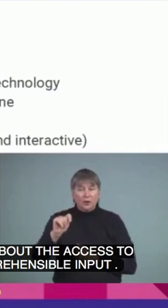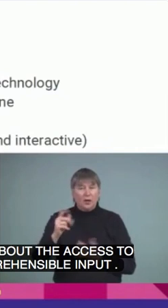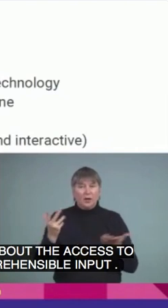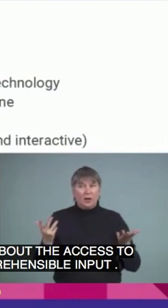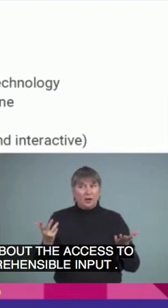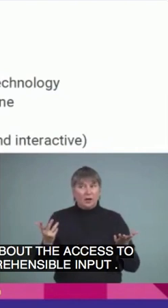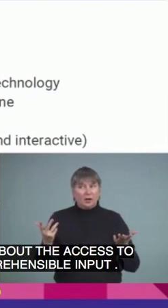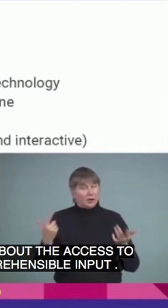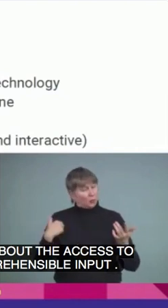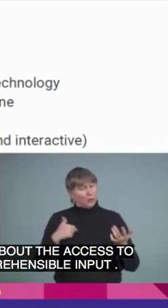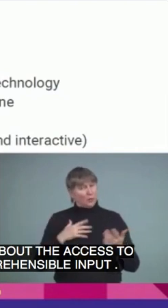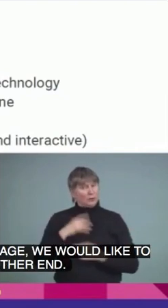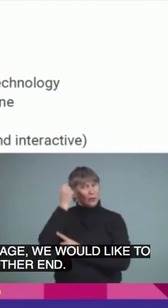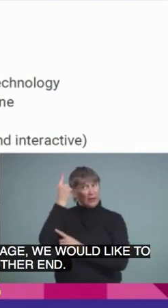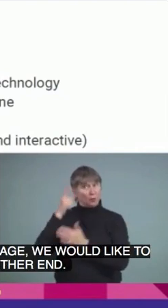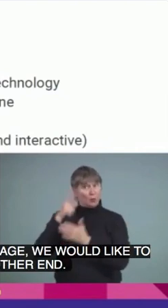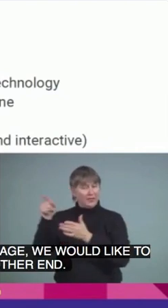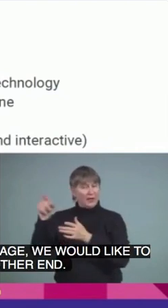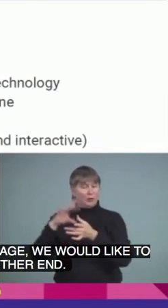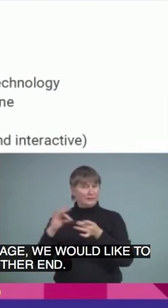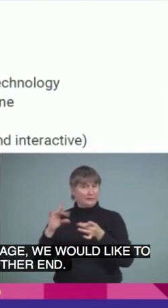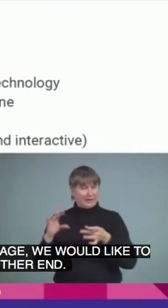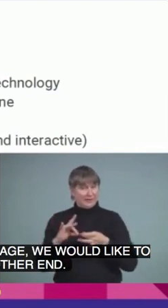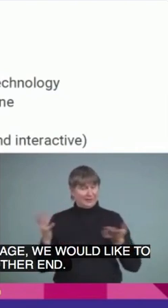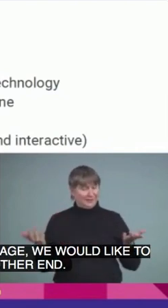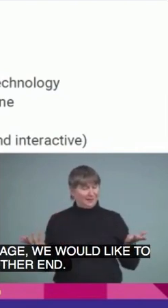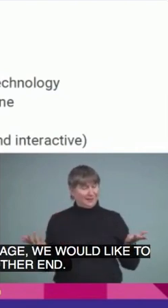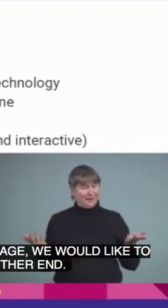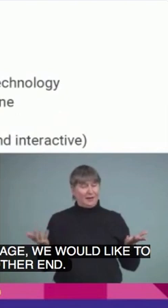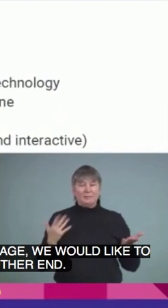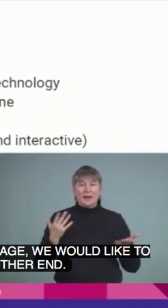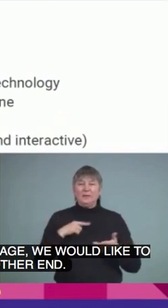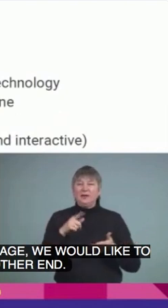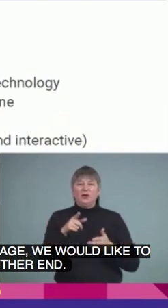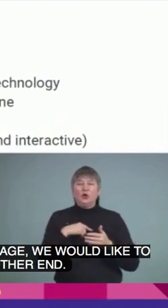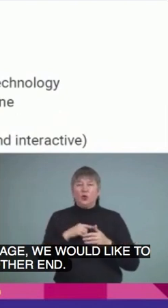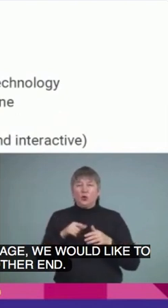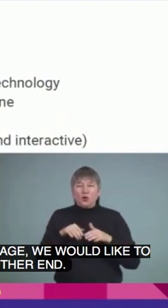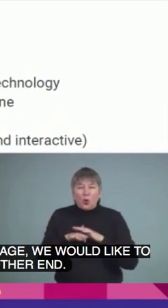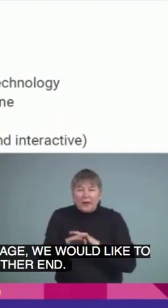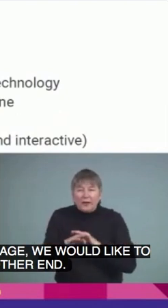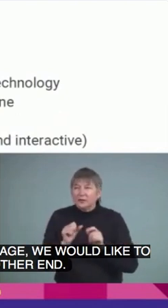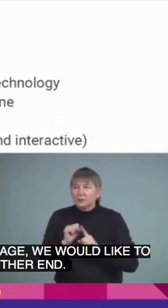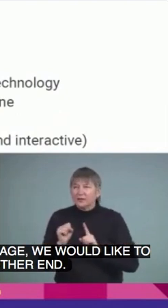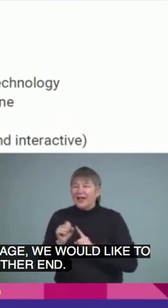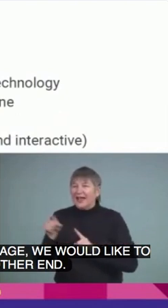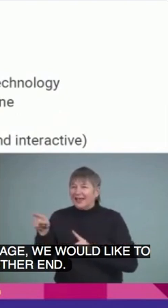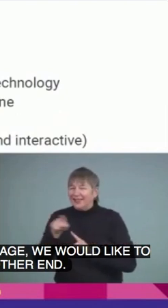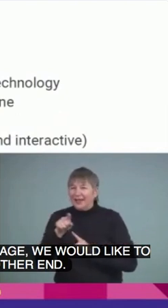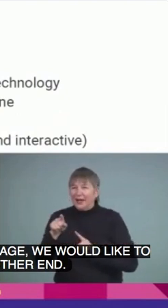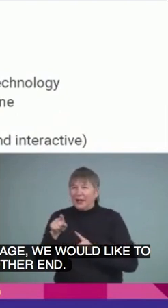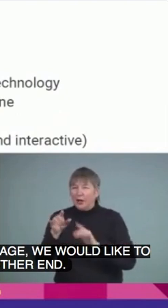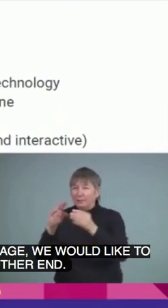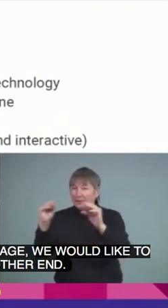saying on the other end. I don't know if you've ever been in a situation where you don't really know the language on the other end and you smile and nod,